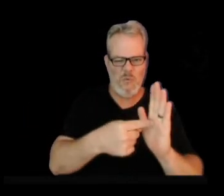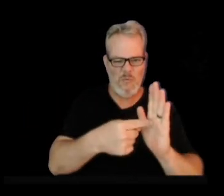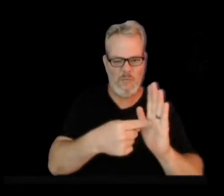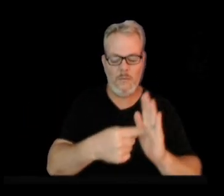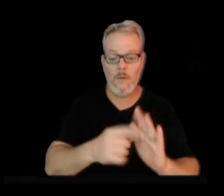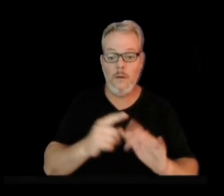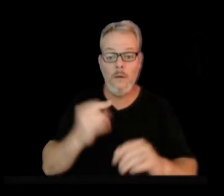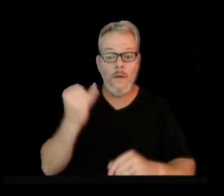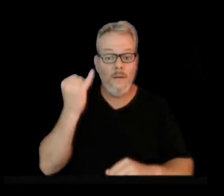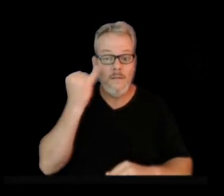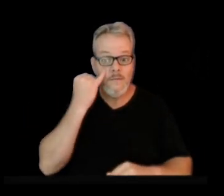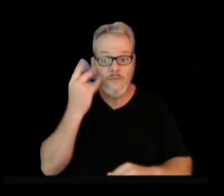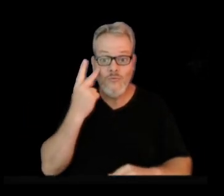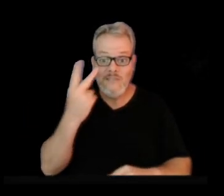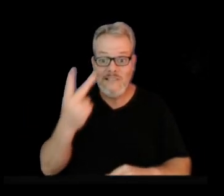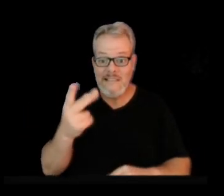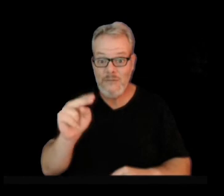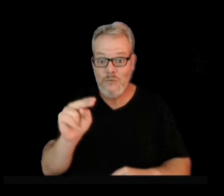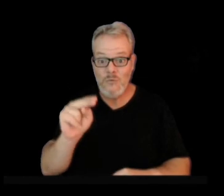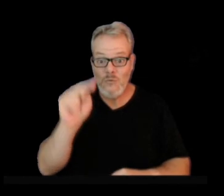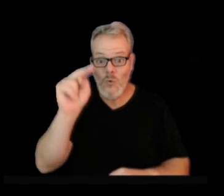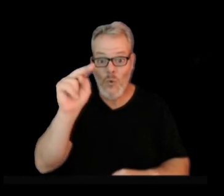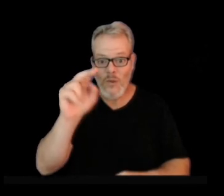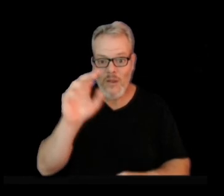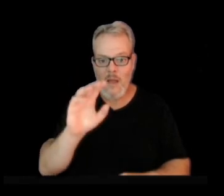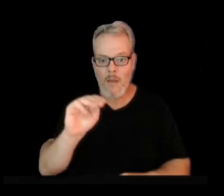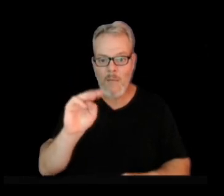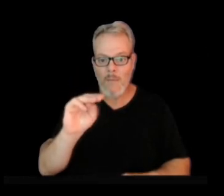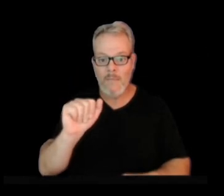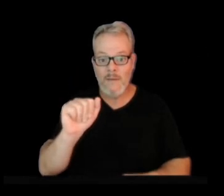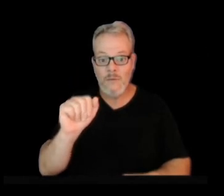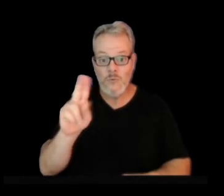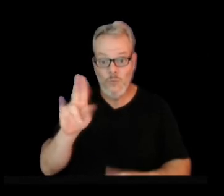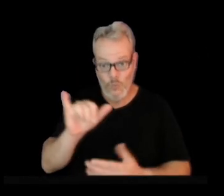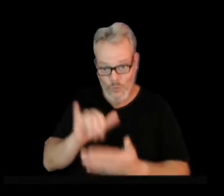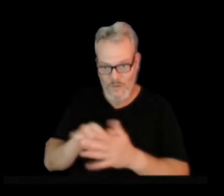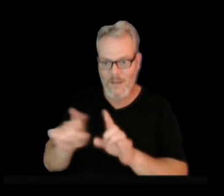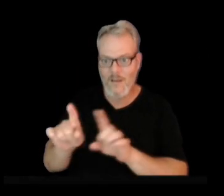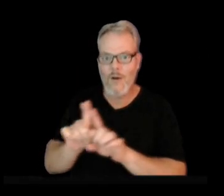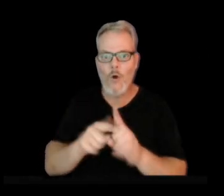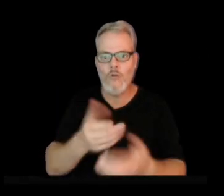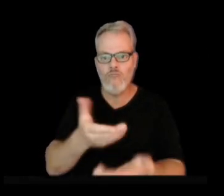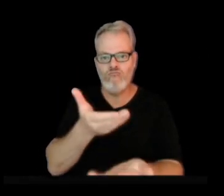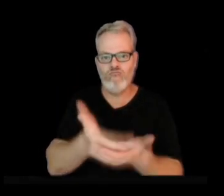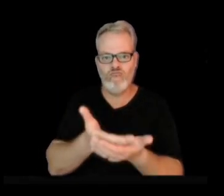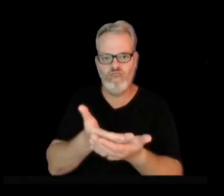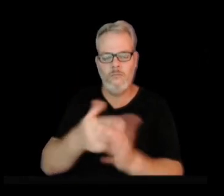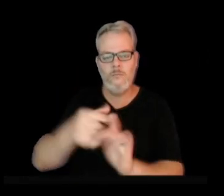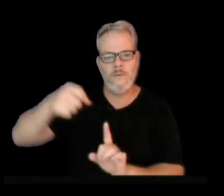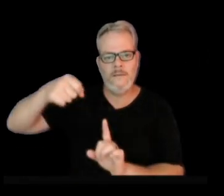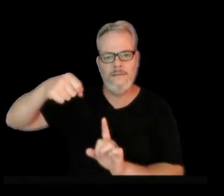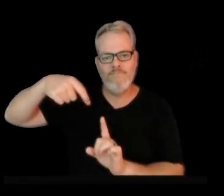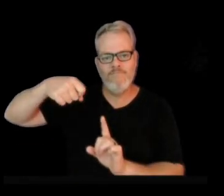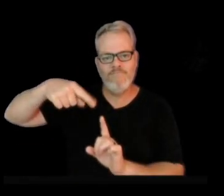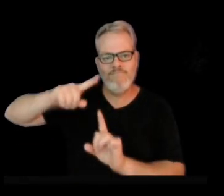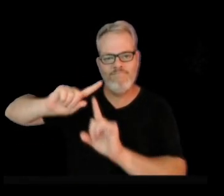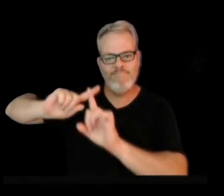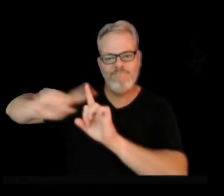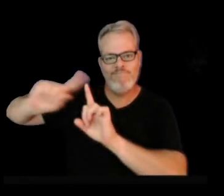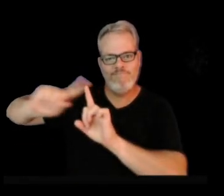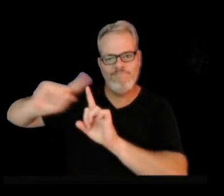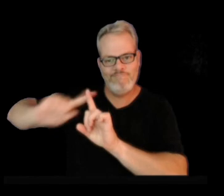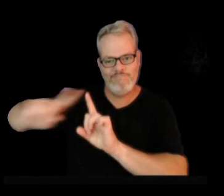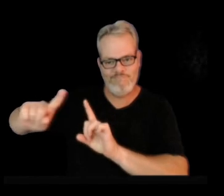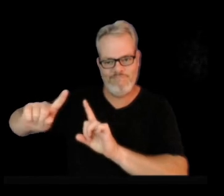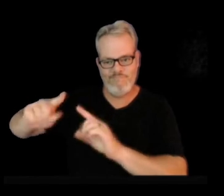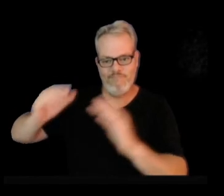if you see the one just north of there, at MMAU, it's also showing signals. That is the one north